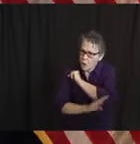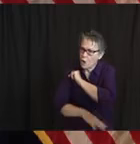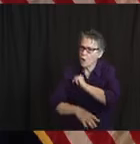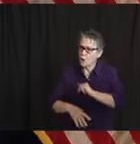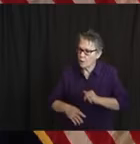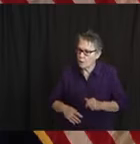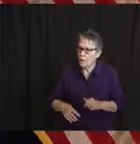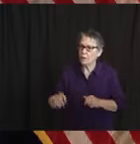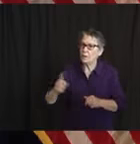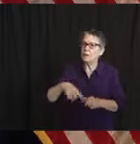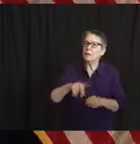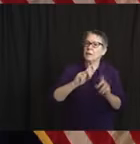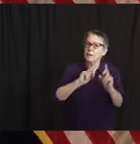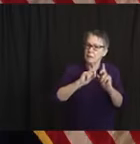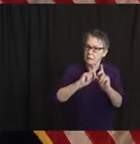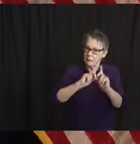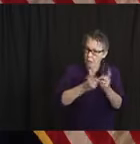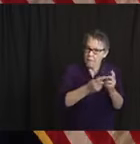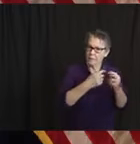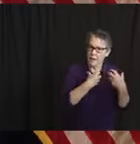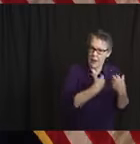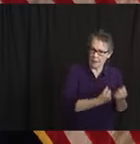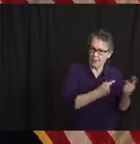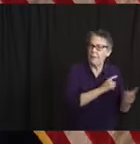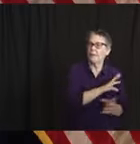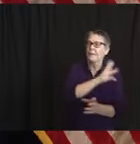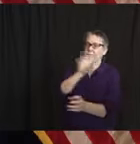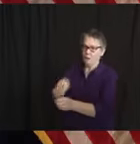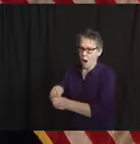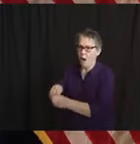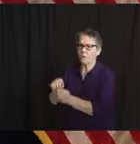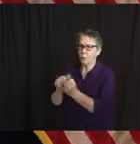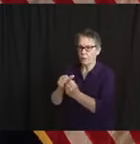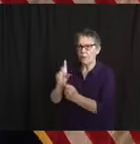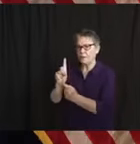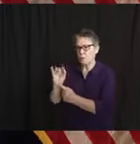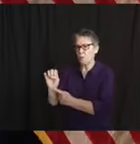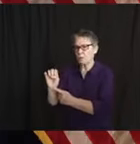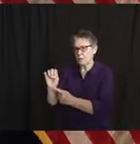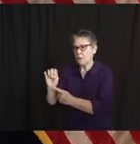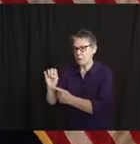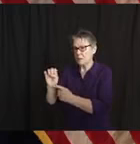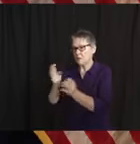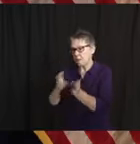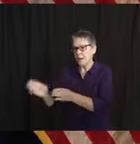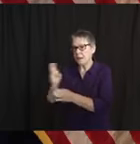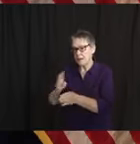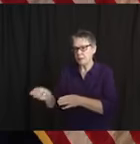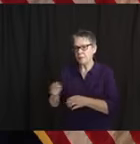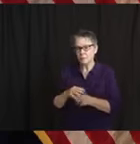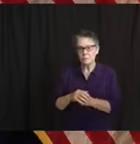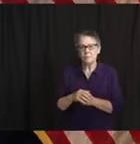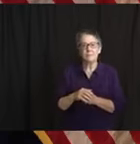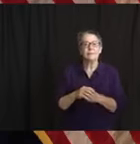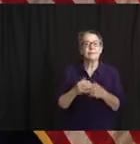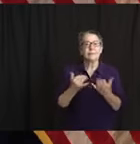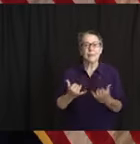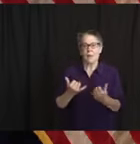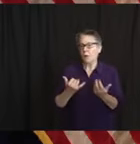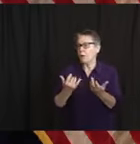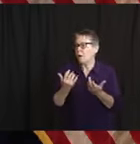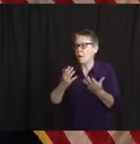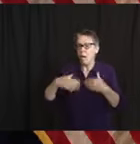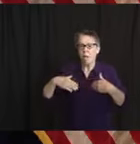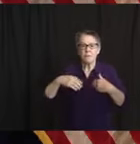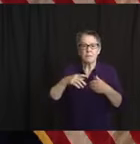I'm not talking now about graduations for this year, and again, that's something that there's a lot of desire to get guidance on, and I hope to be able to provide that